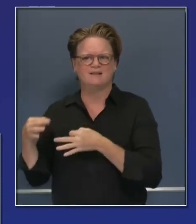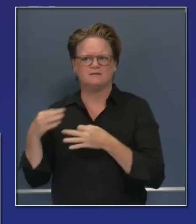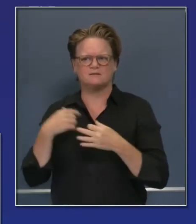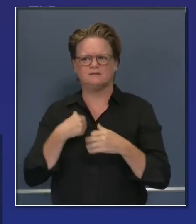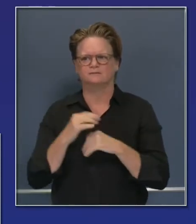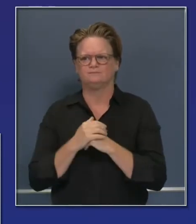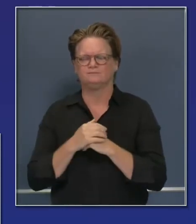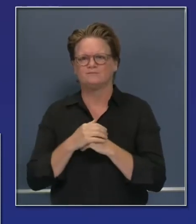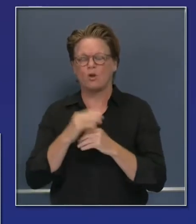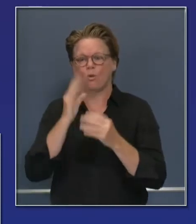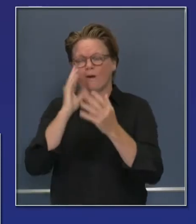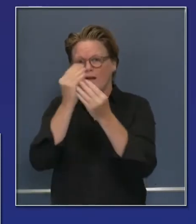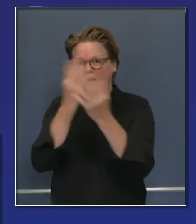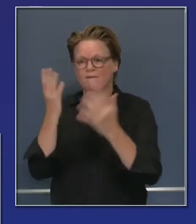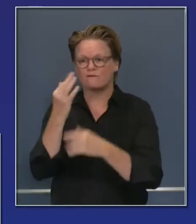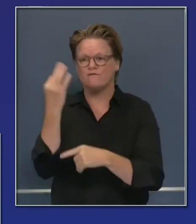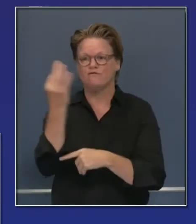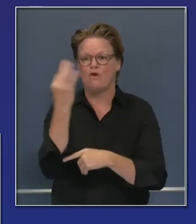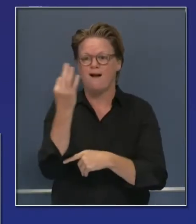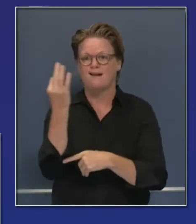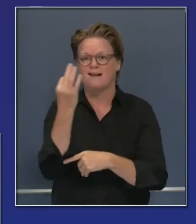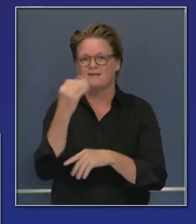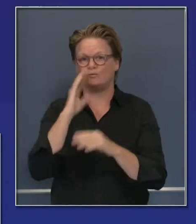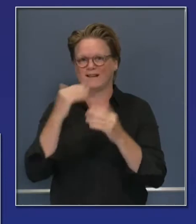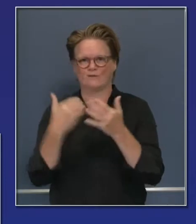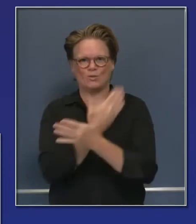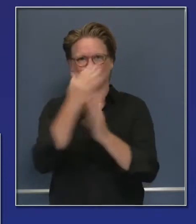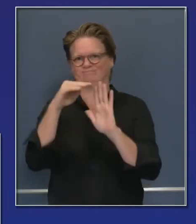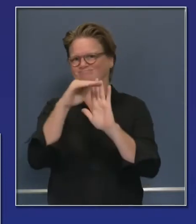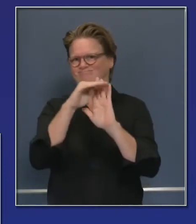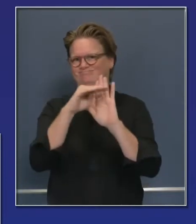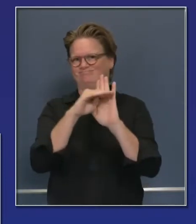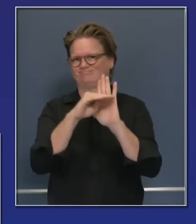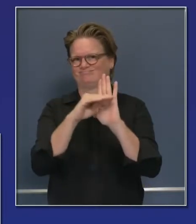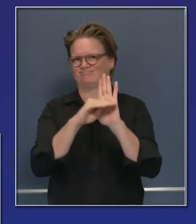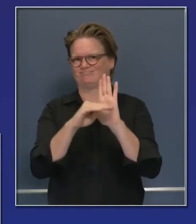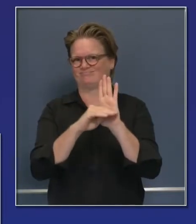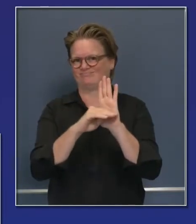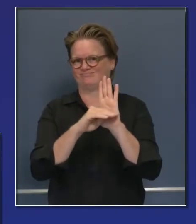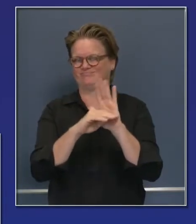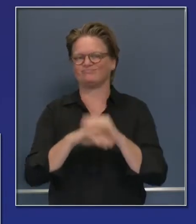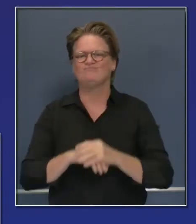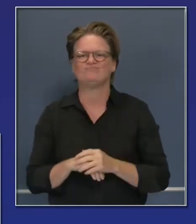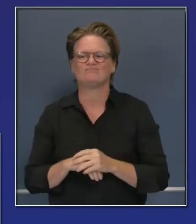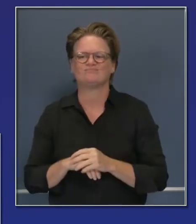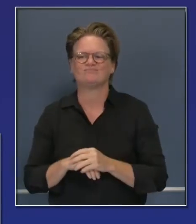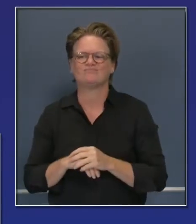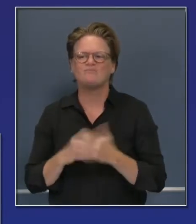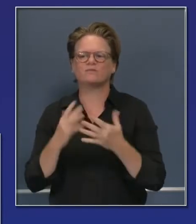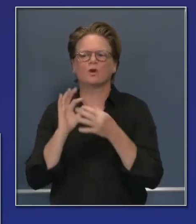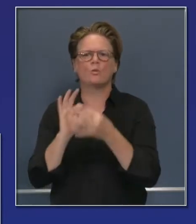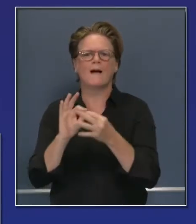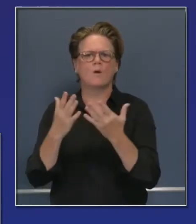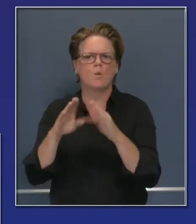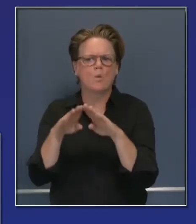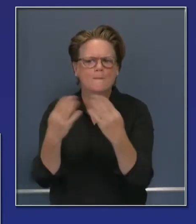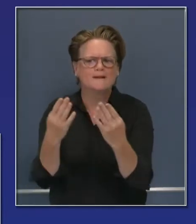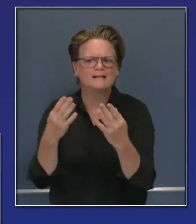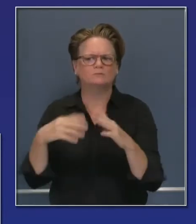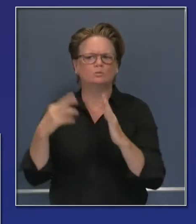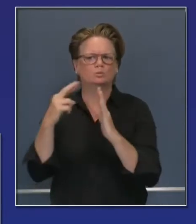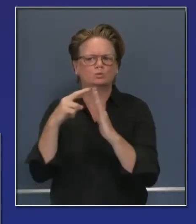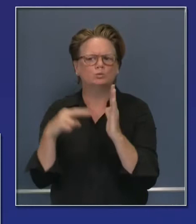terms of the new strategies we are advancing as it relates to reopening based on some of the